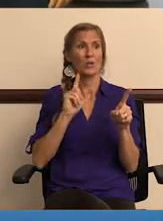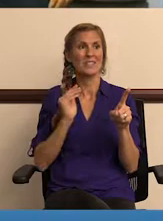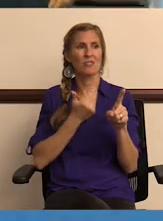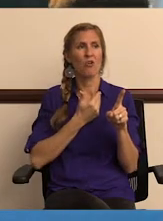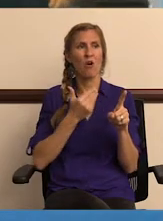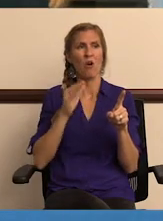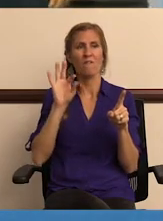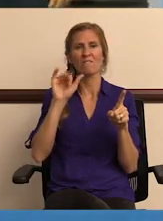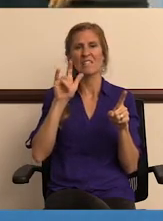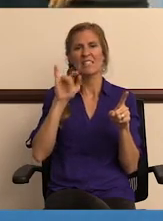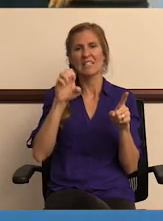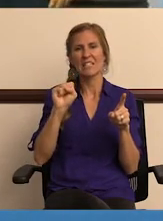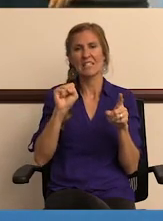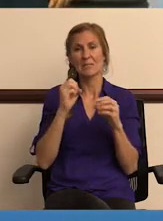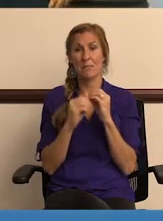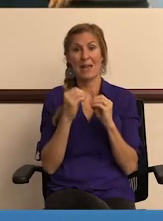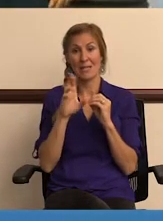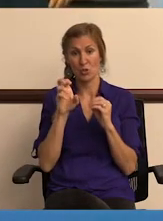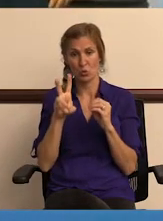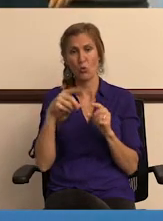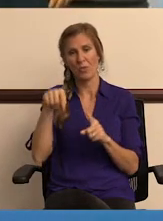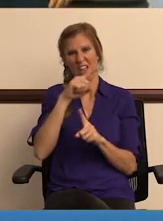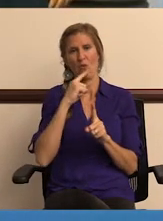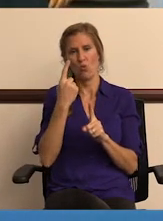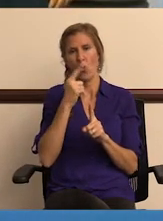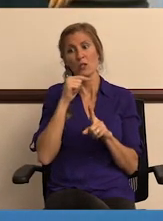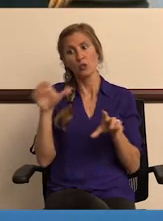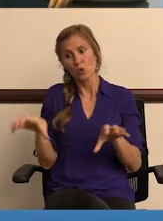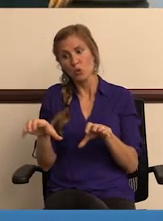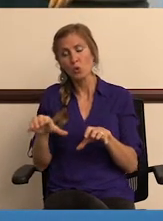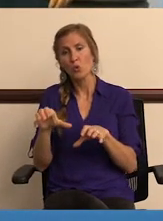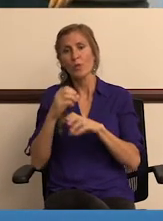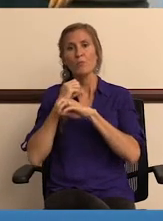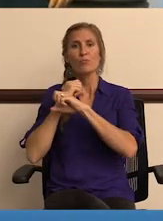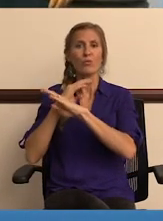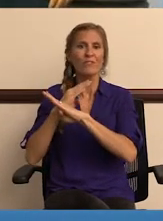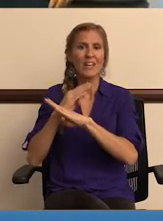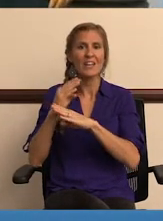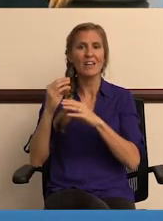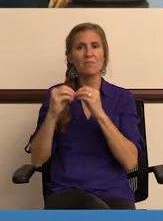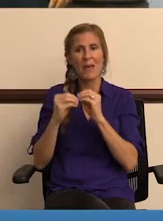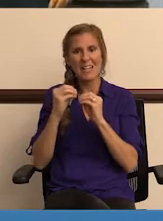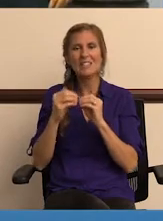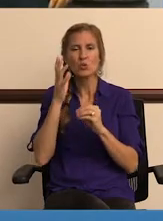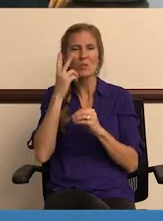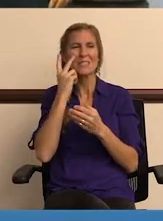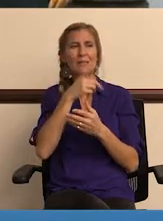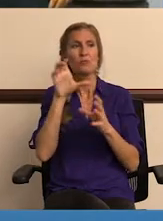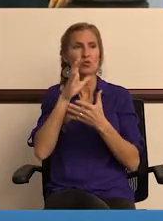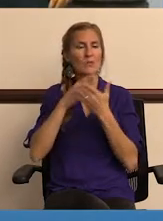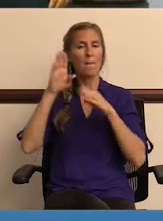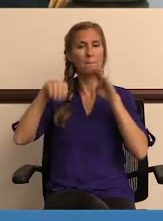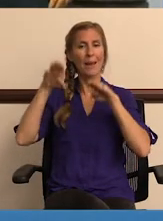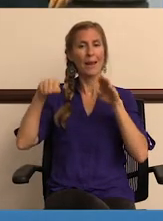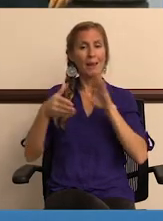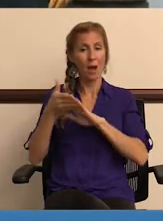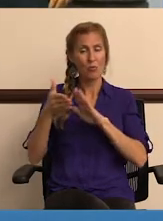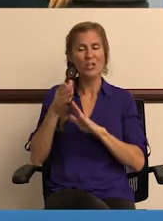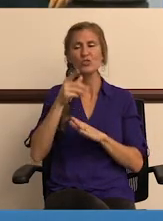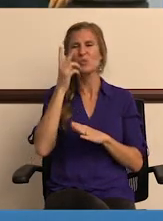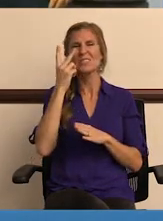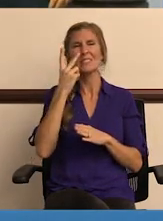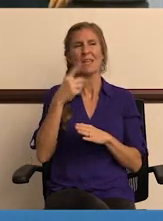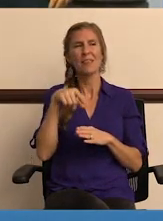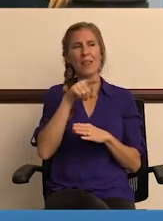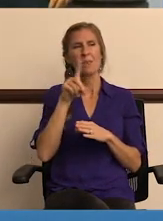All so this crew is our facilities maintenance crew. They're the ones that are out there doing the preventative maintenance on it. You'll see them doing some painting